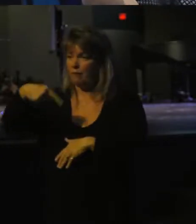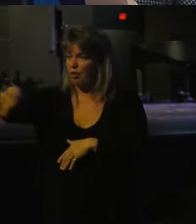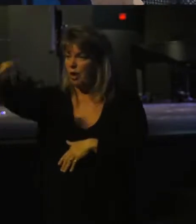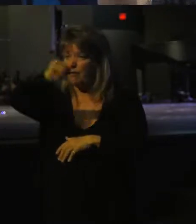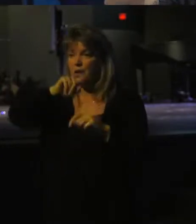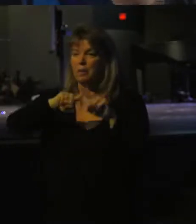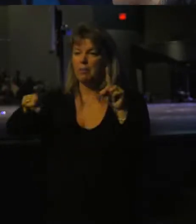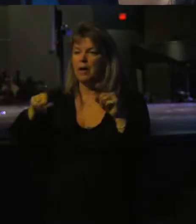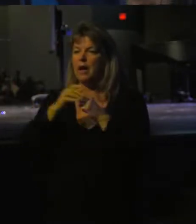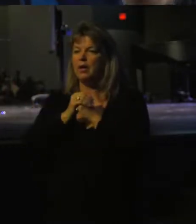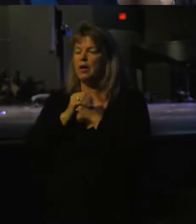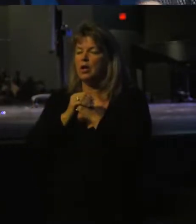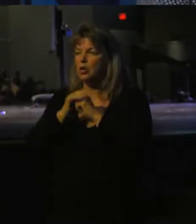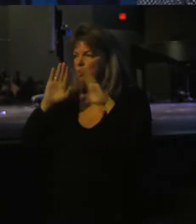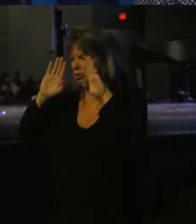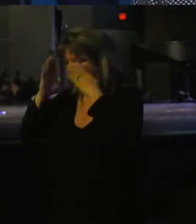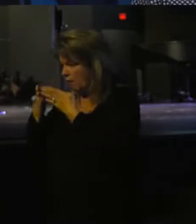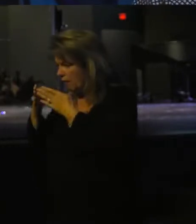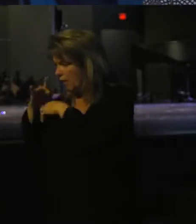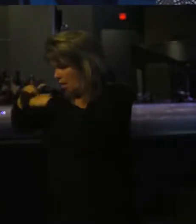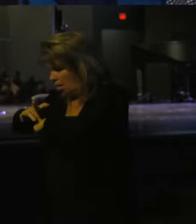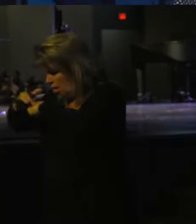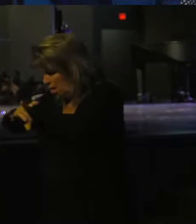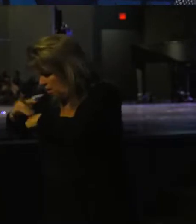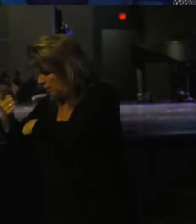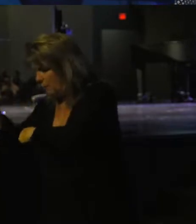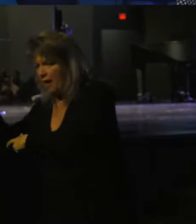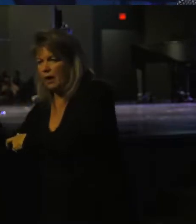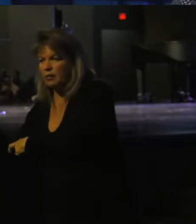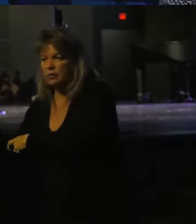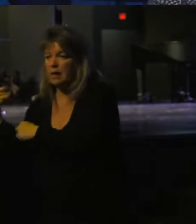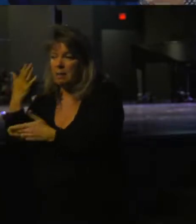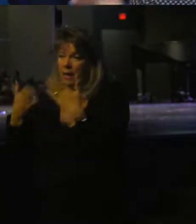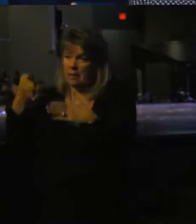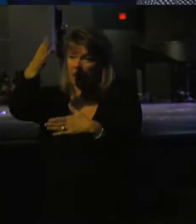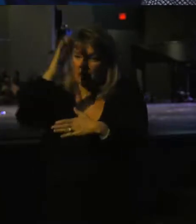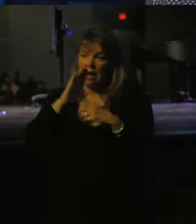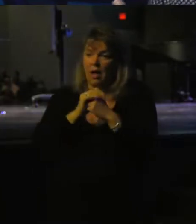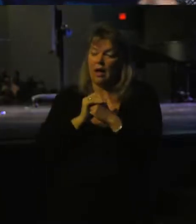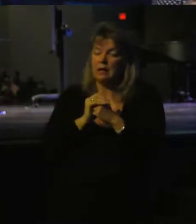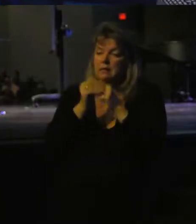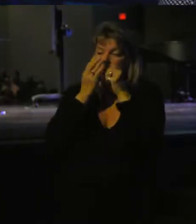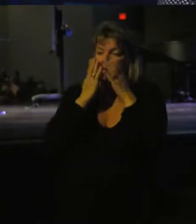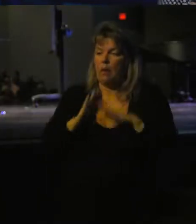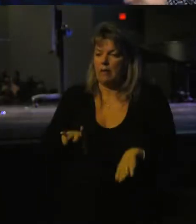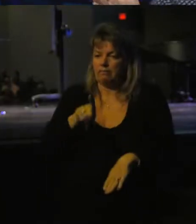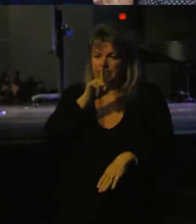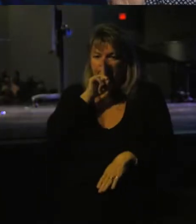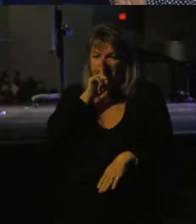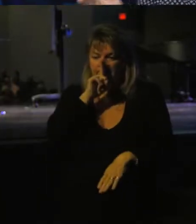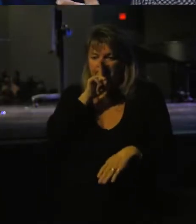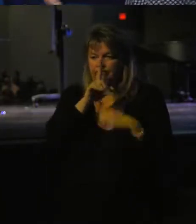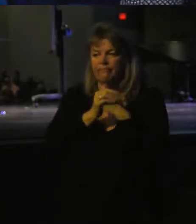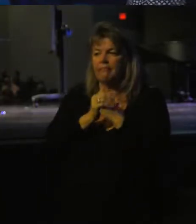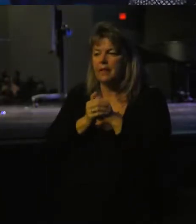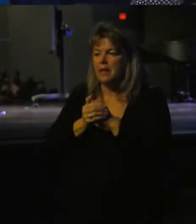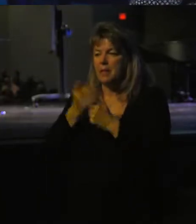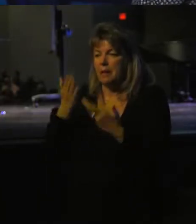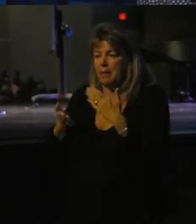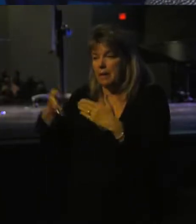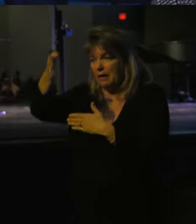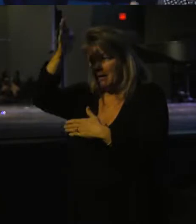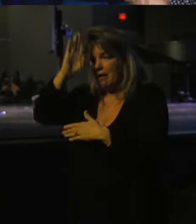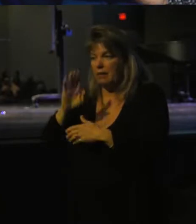but you're too focused on something else. Maybe God's keeping quiet the blessing. Maybe God's keeping